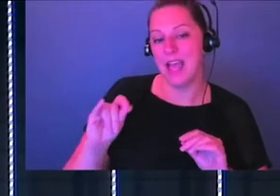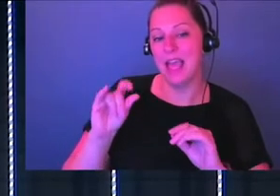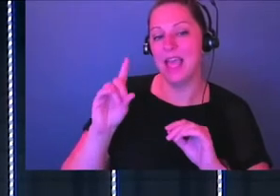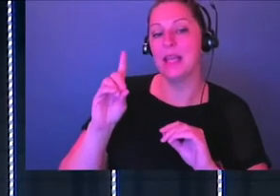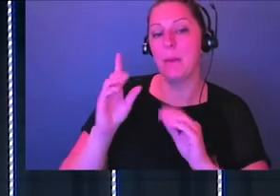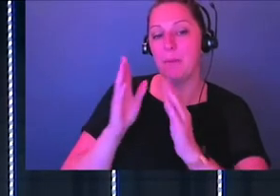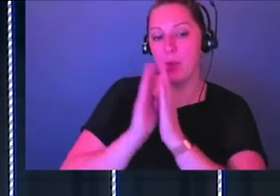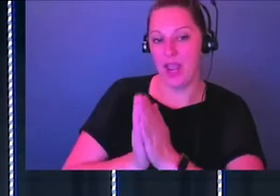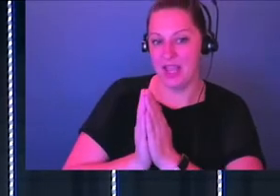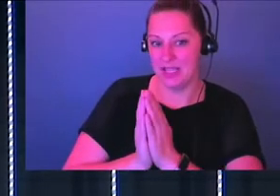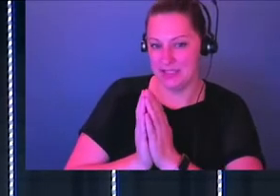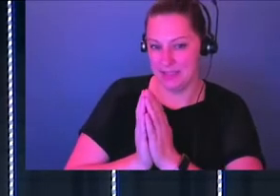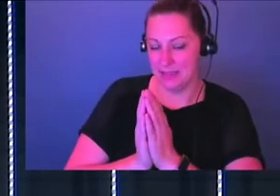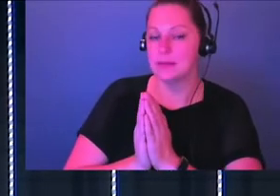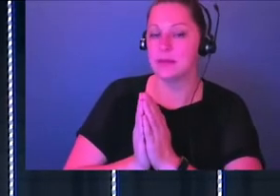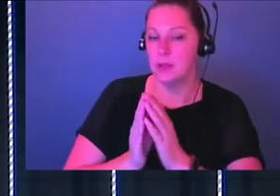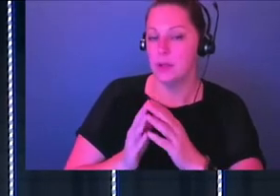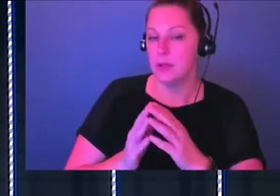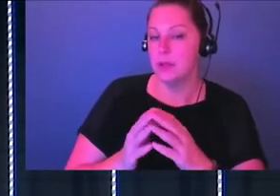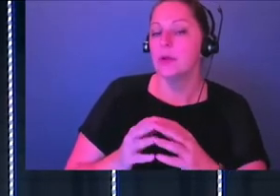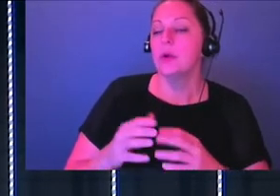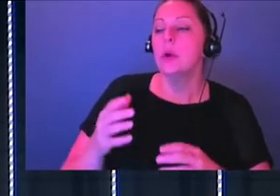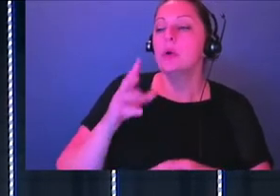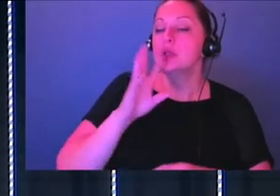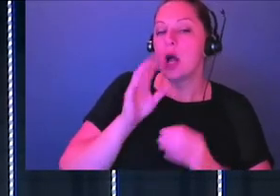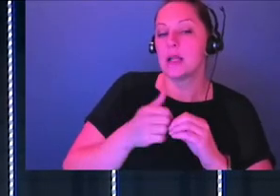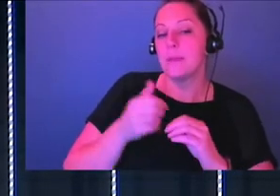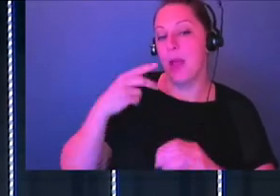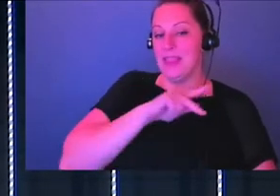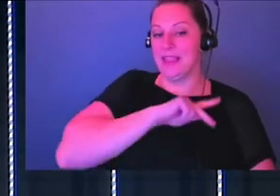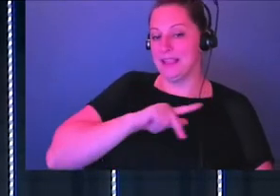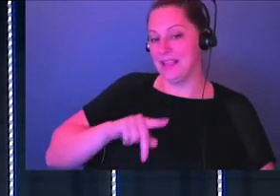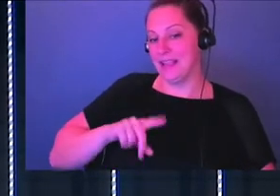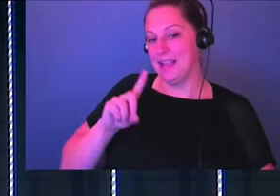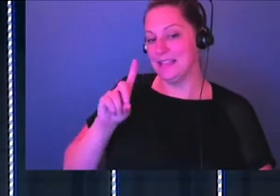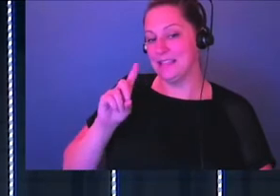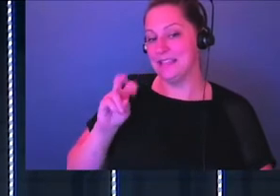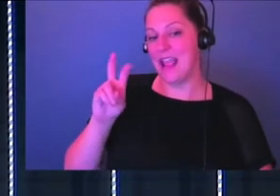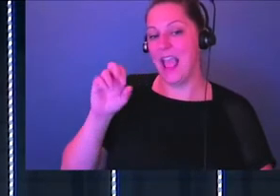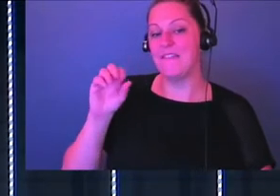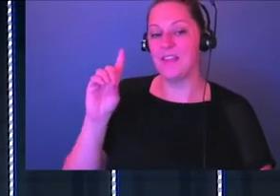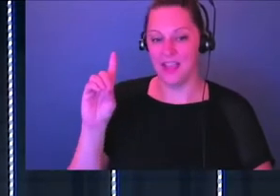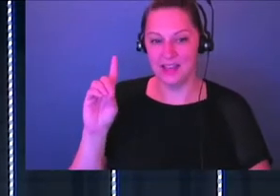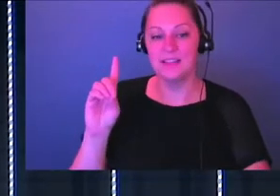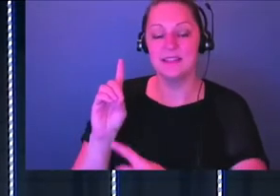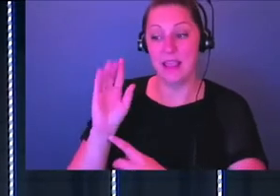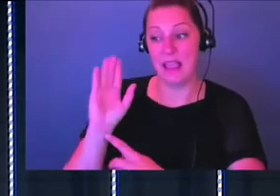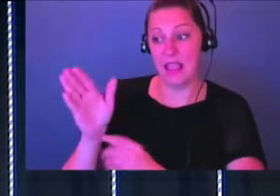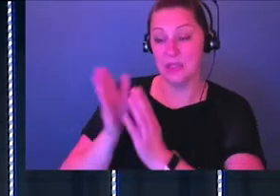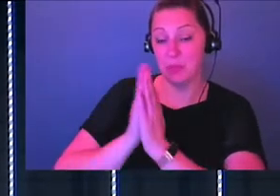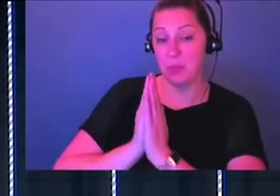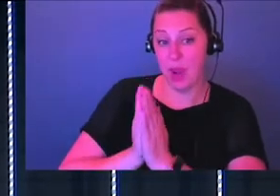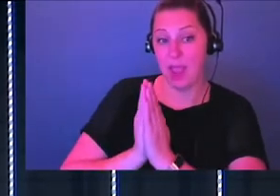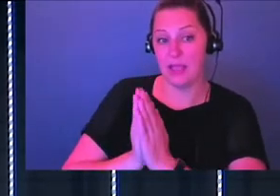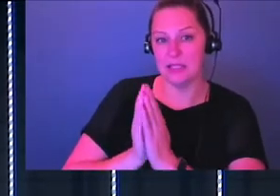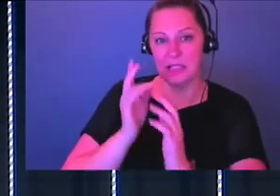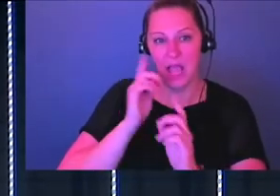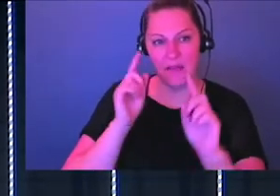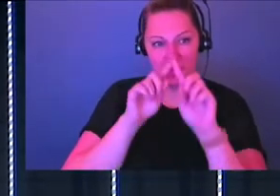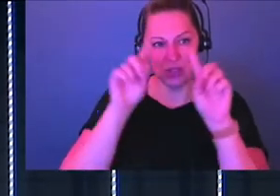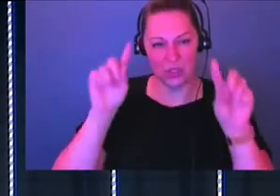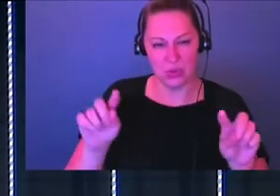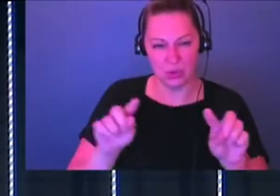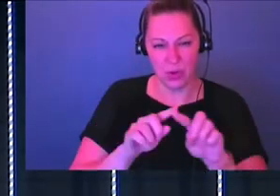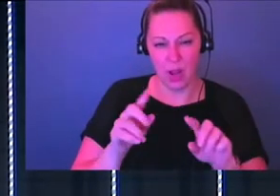And I referenced that a few minutes ago. And we talked about King David, right, and his undignified praise. We talked about two words. You can see on the screen, we've got a few